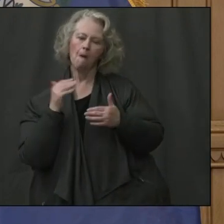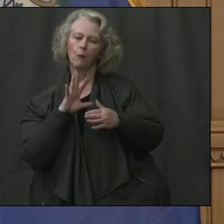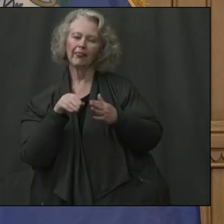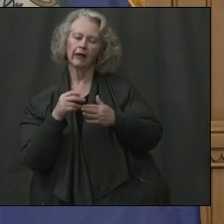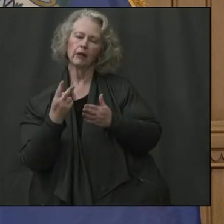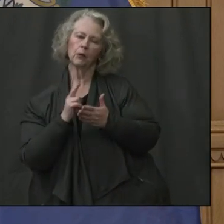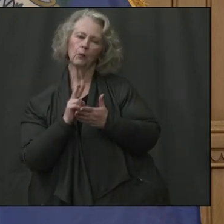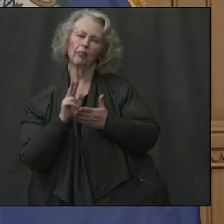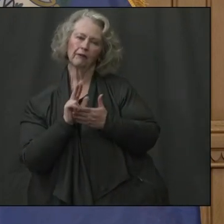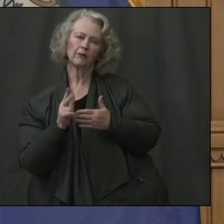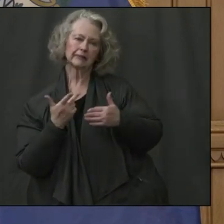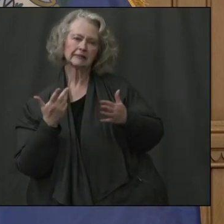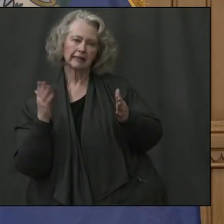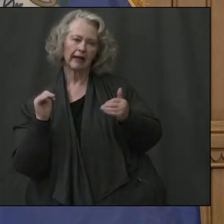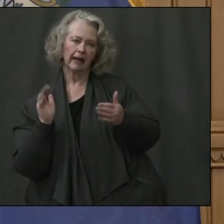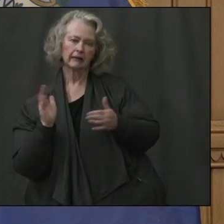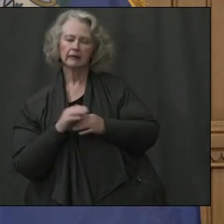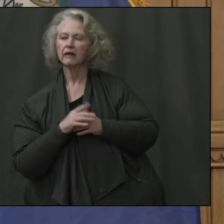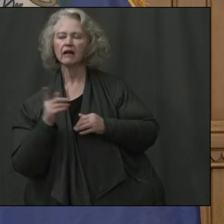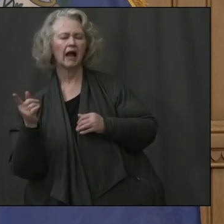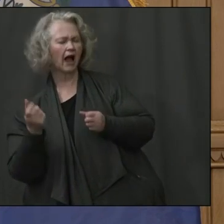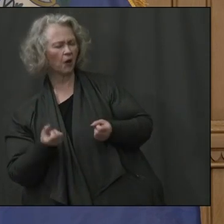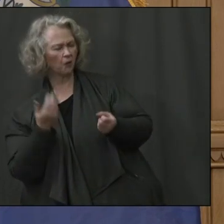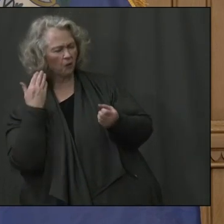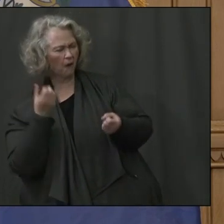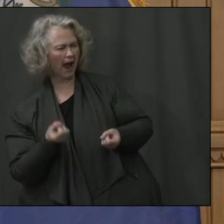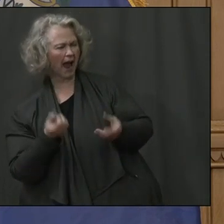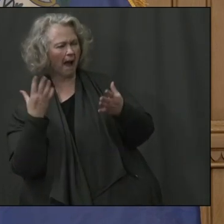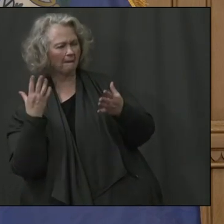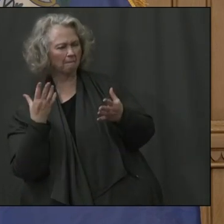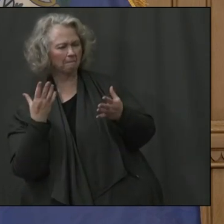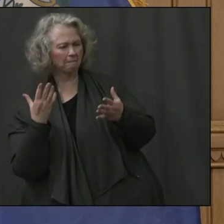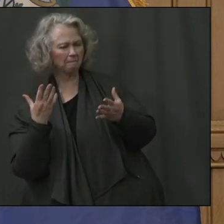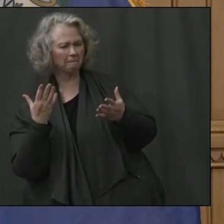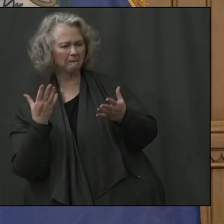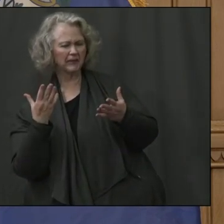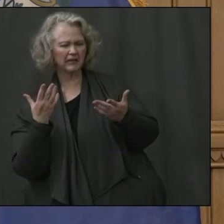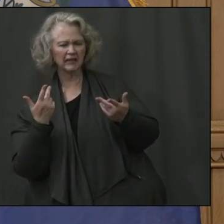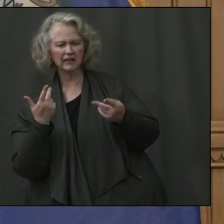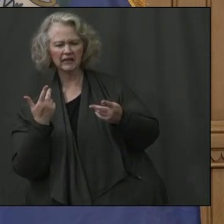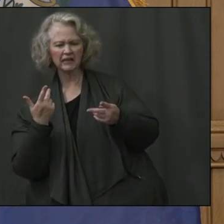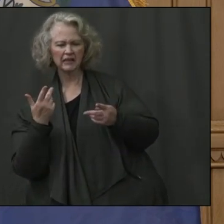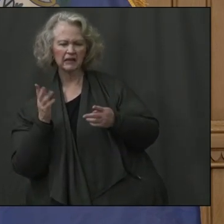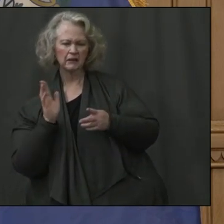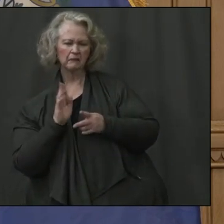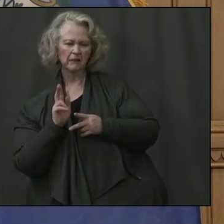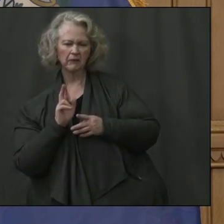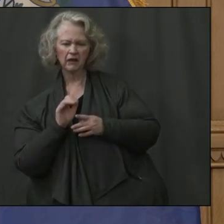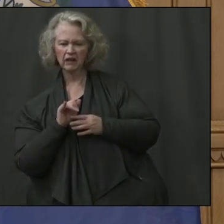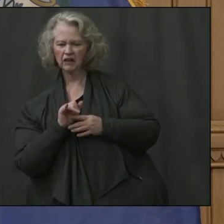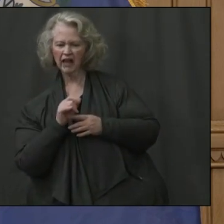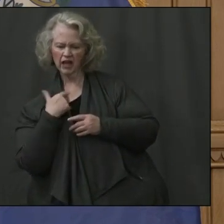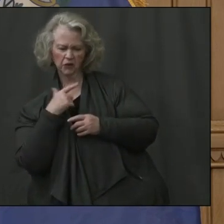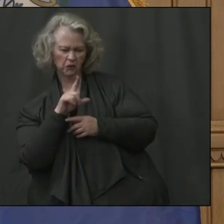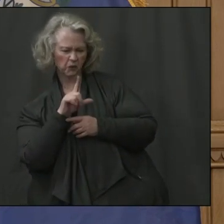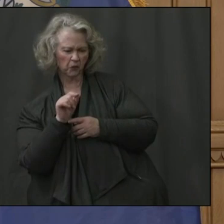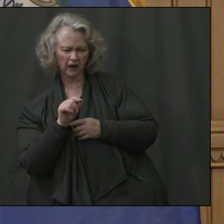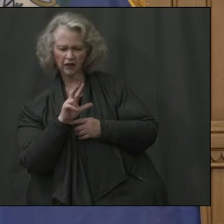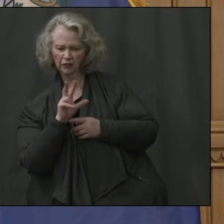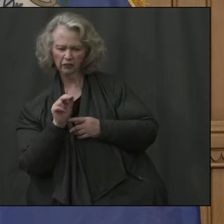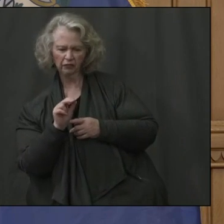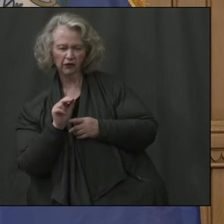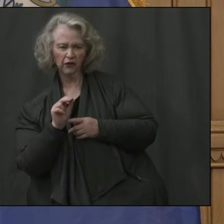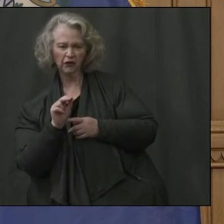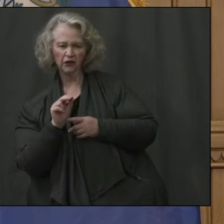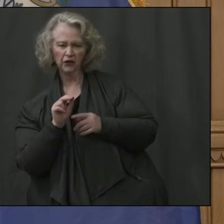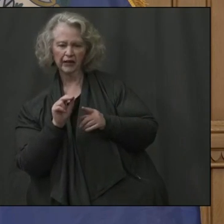first. Do you know how many employees that they had initially 20 employees working there three weeks before this crisis hit? They were able to ramp